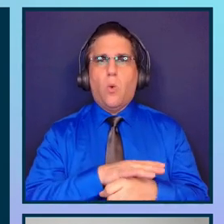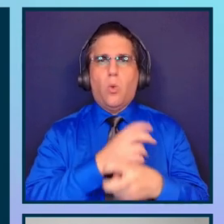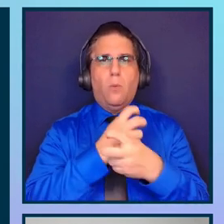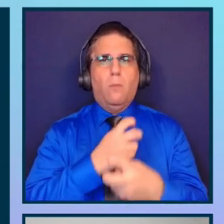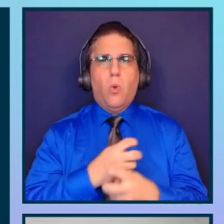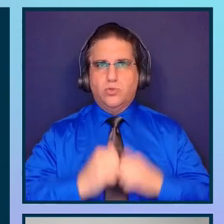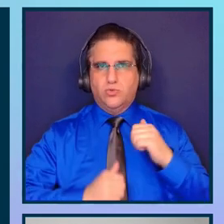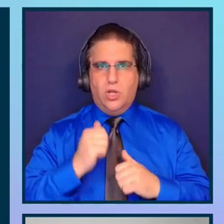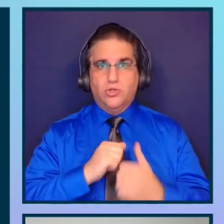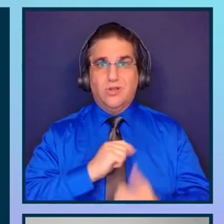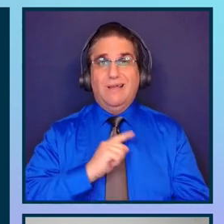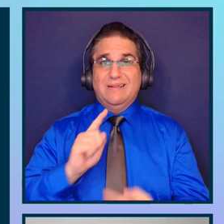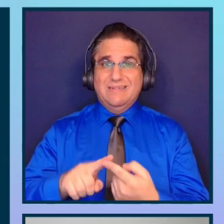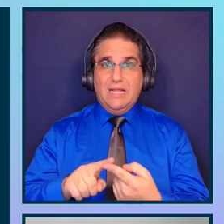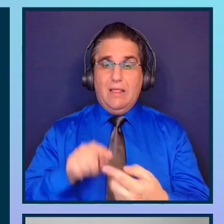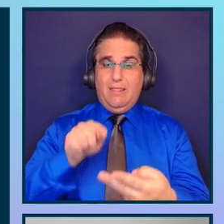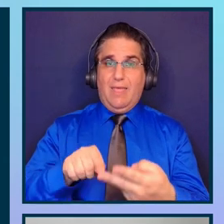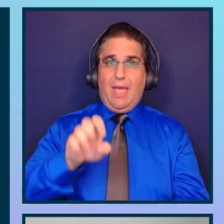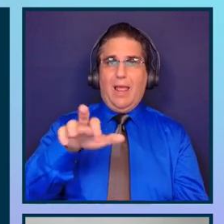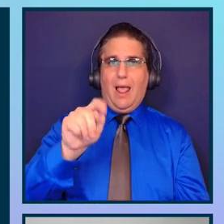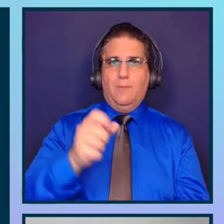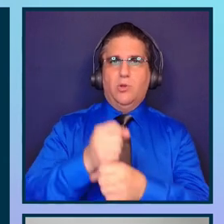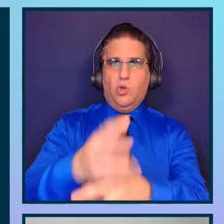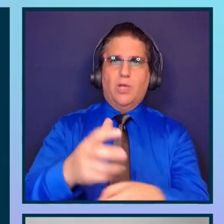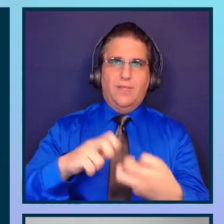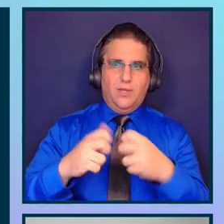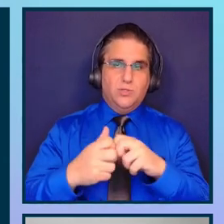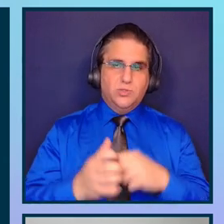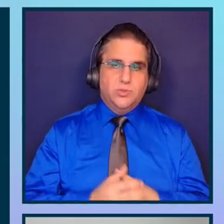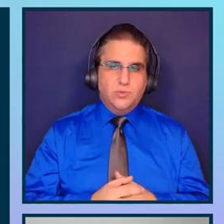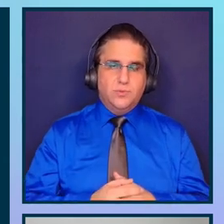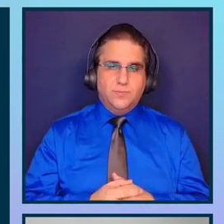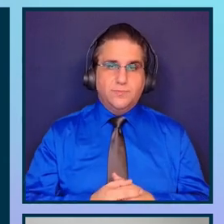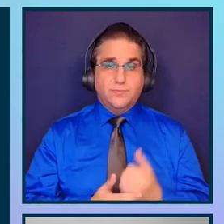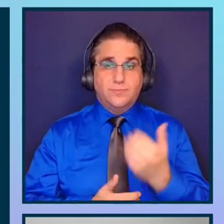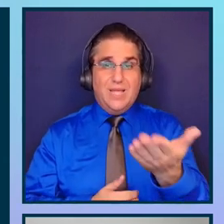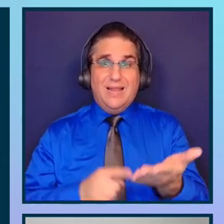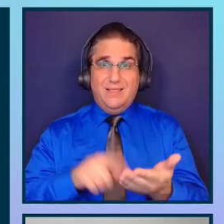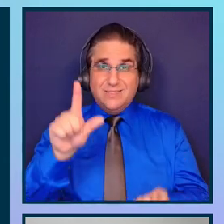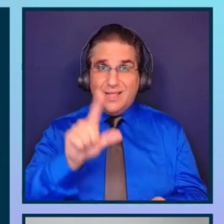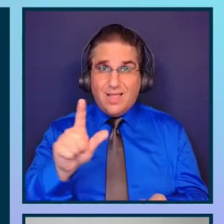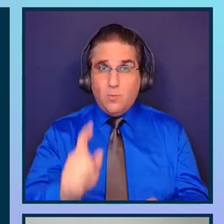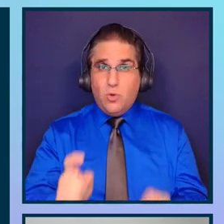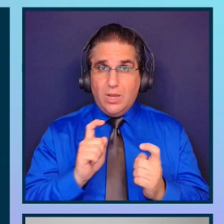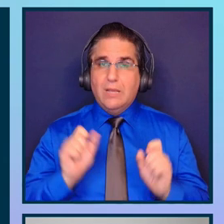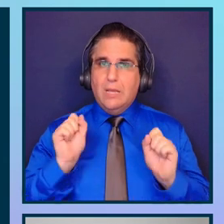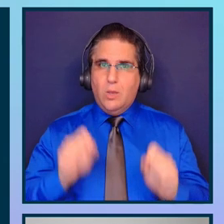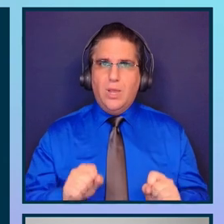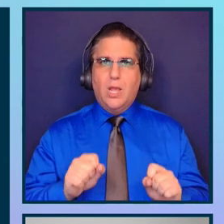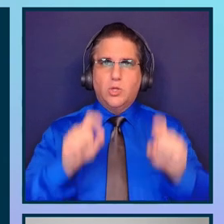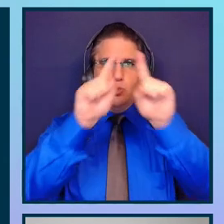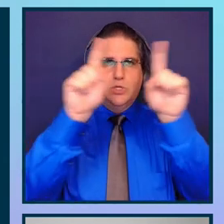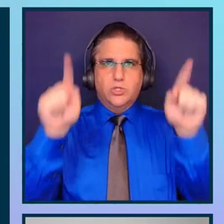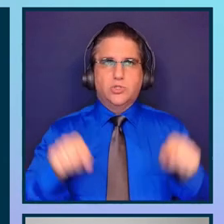the element that is providing the issue. And as I said, this library allows us to take screen captures. So